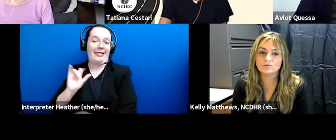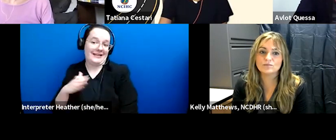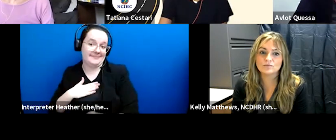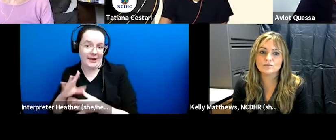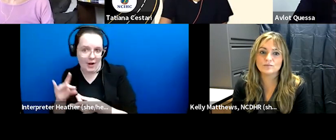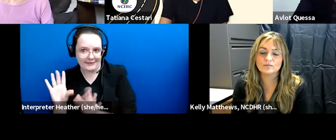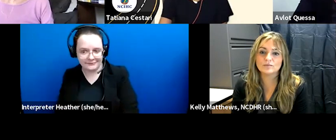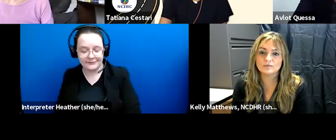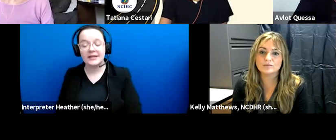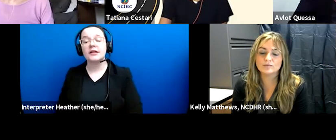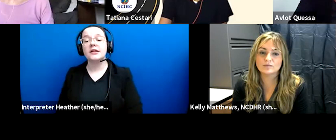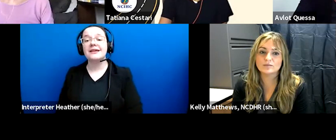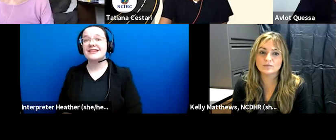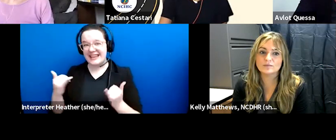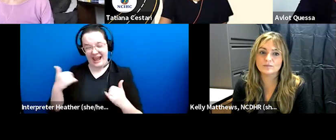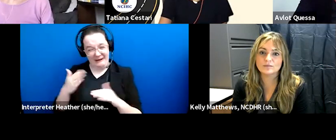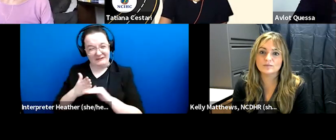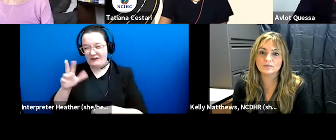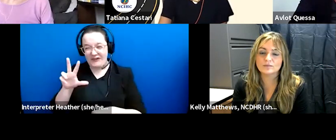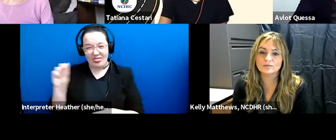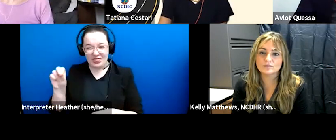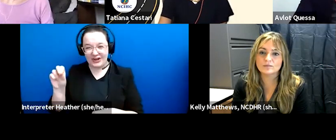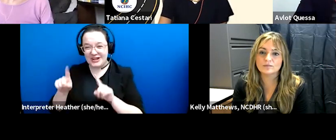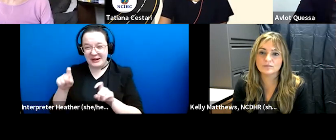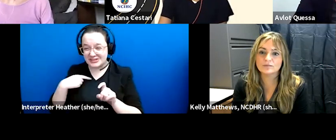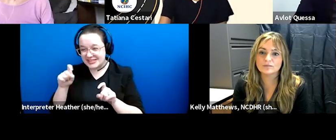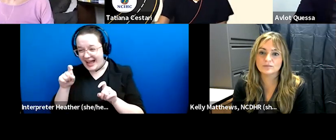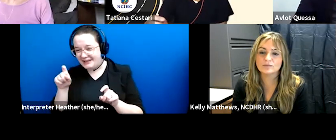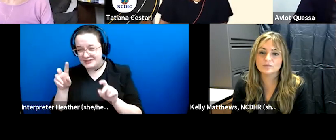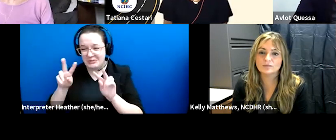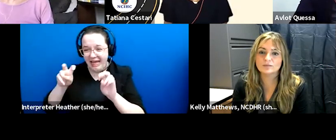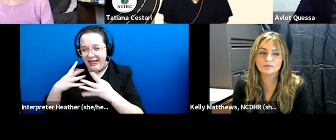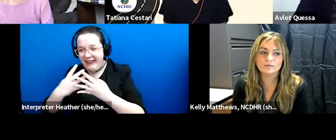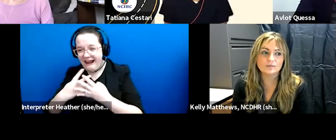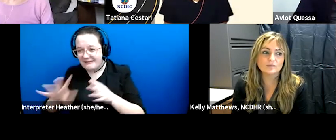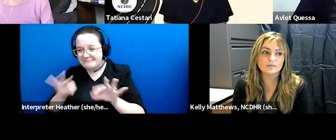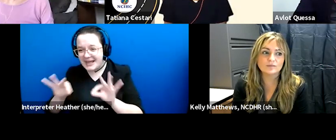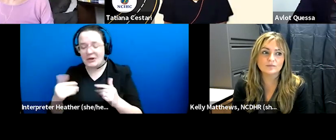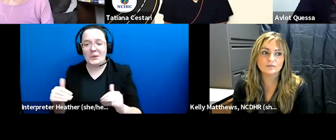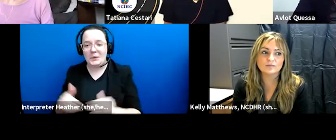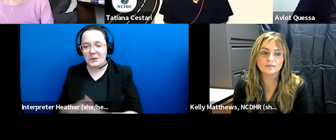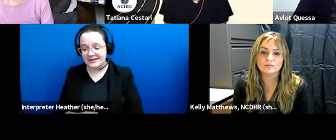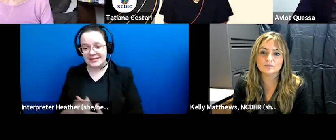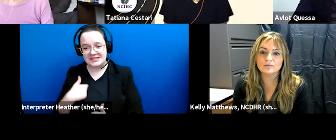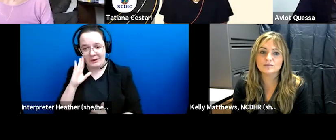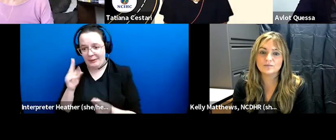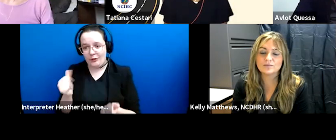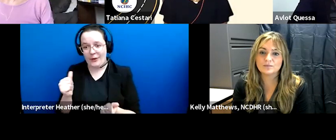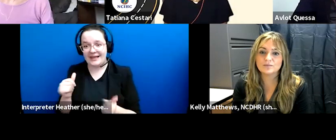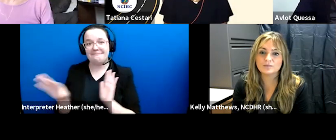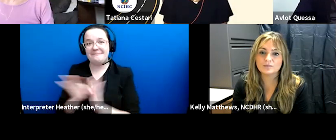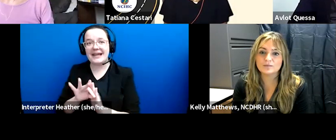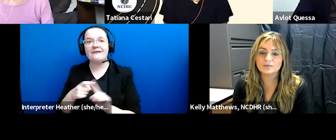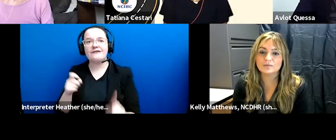now we've got over 30 questions for me to pick through so let me go quickly with from susan